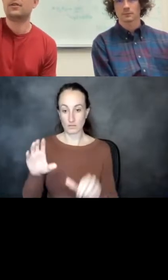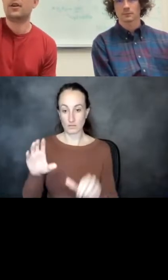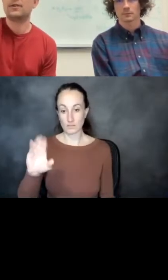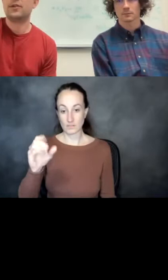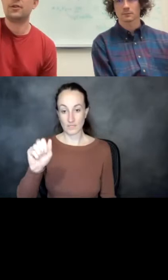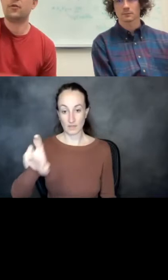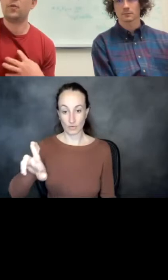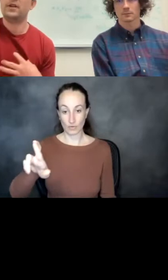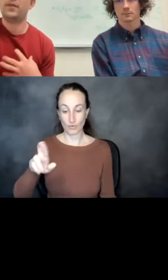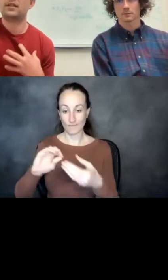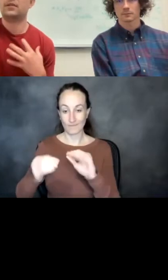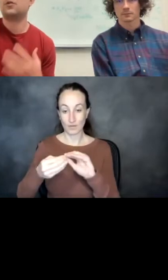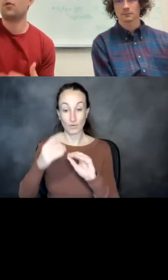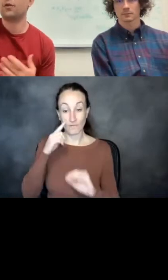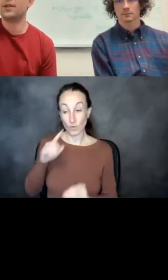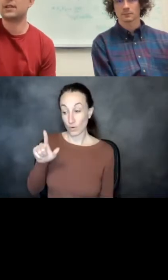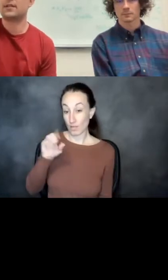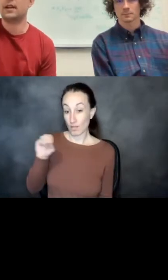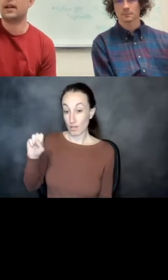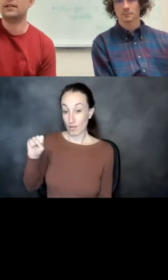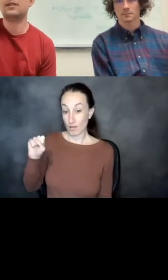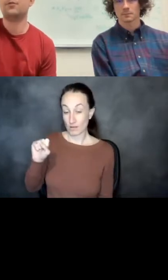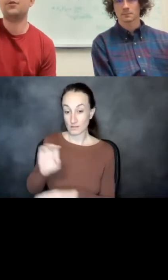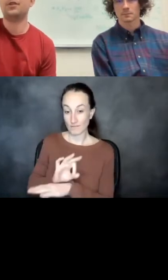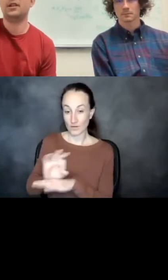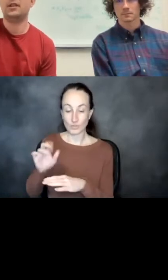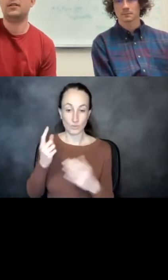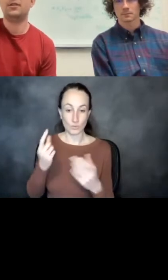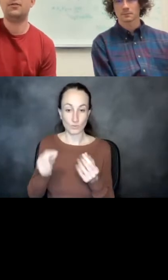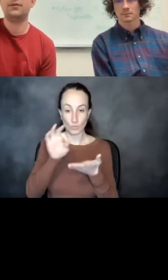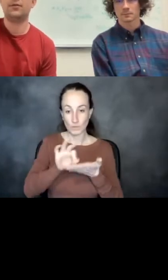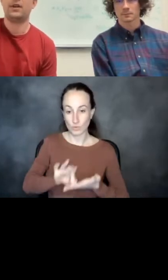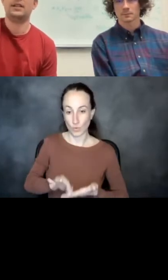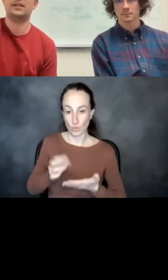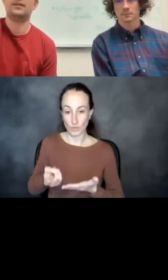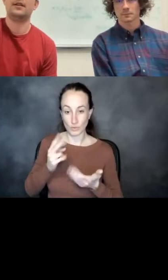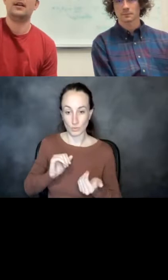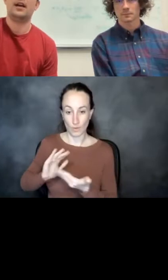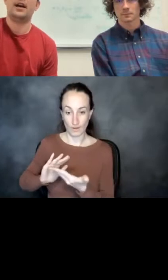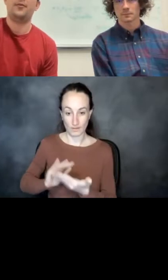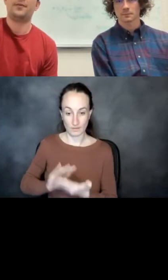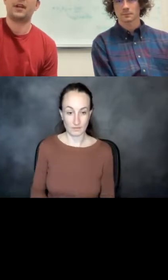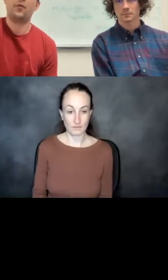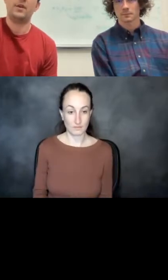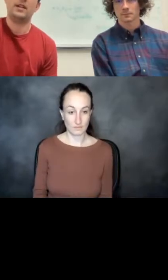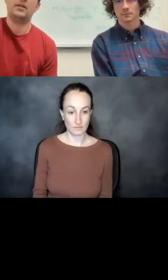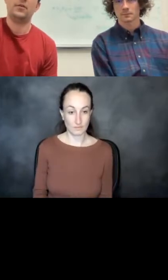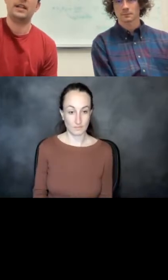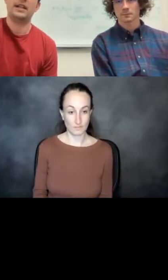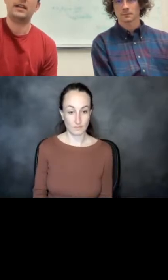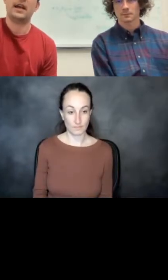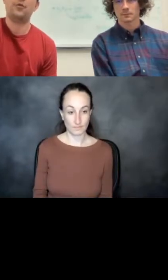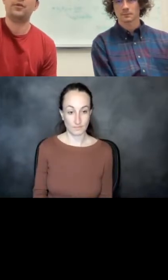so in the loss function, we basically score this distribution in two different ways. We